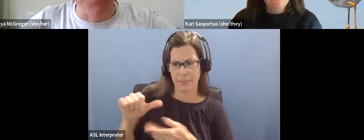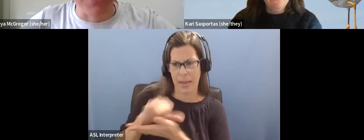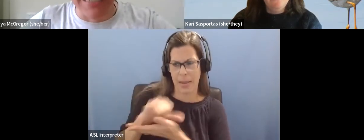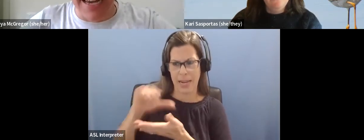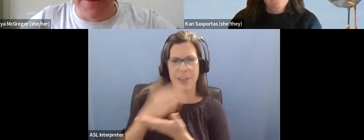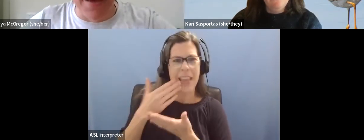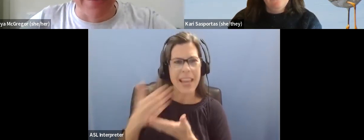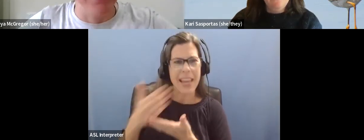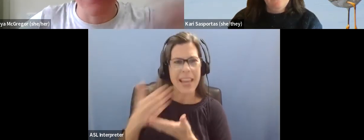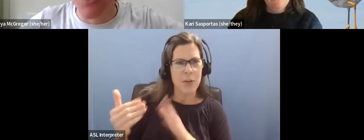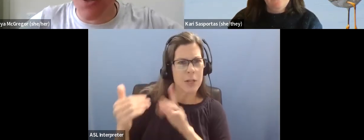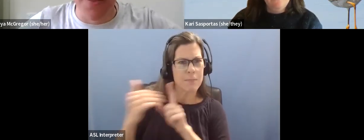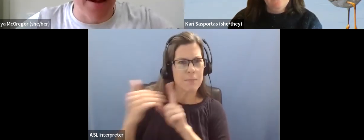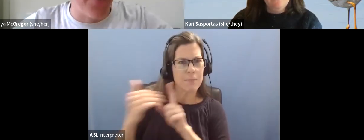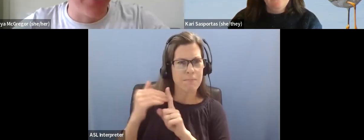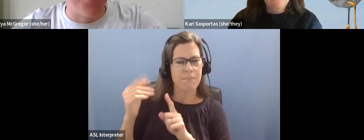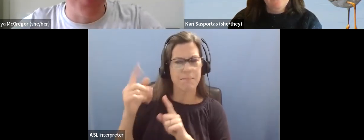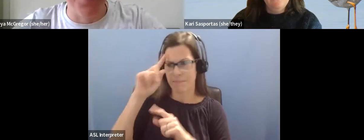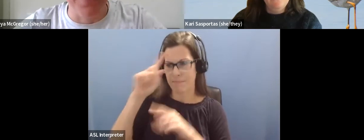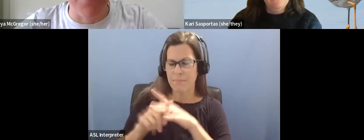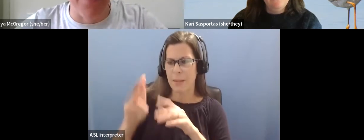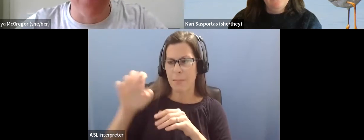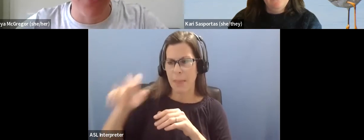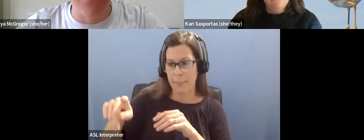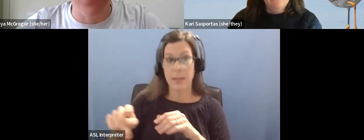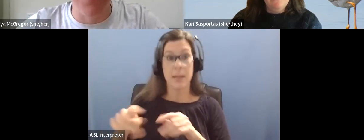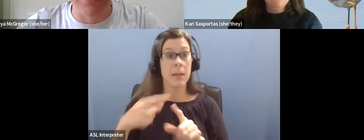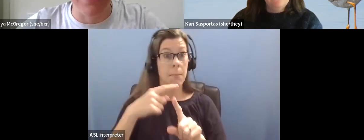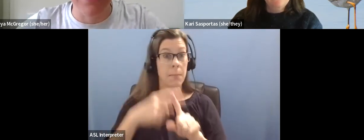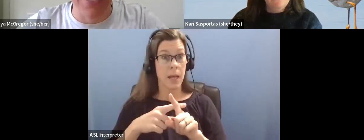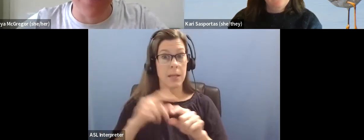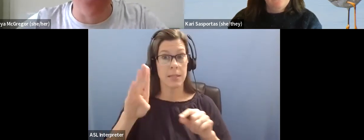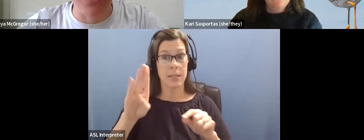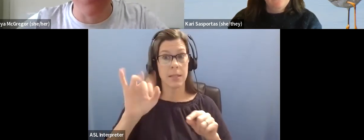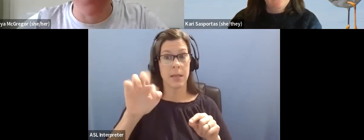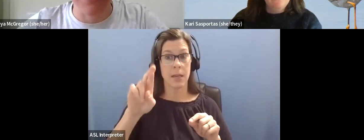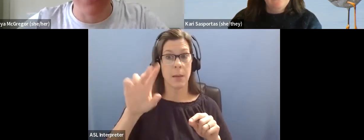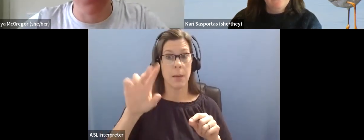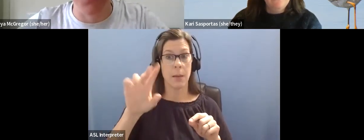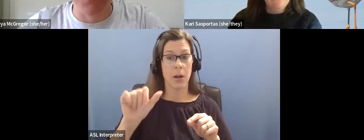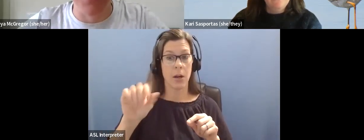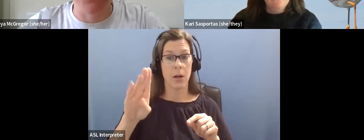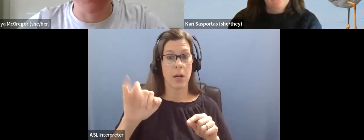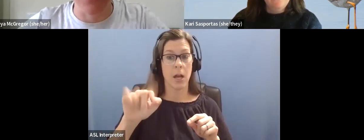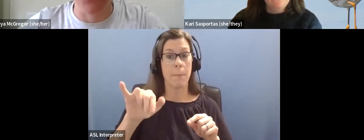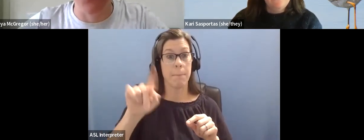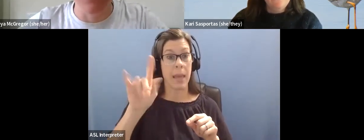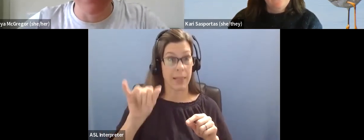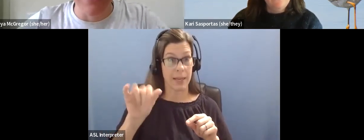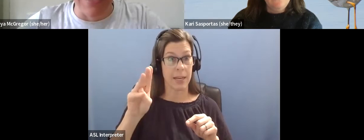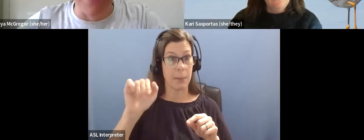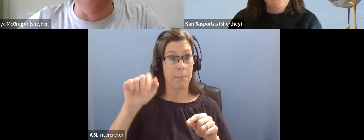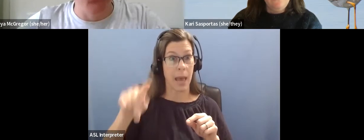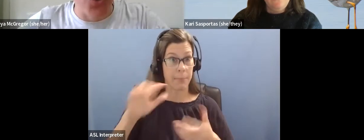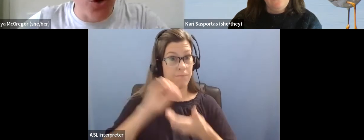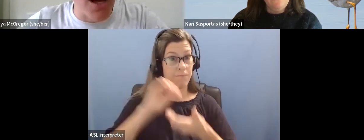yeah, lots more detail about things. There's also, by the way, folks, the bird ability map. If you haven't heard about this, um, we do this with National Audubon. It's a really cool,